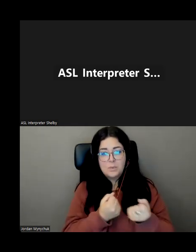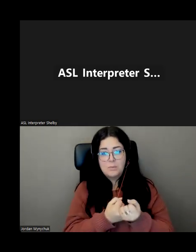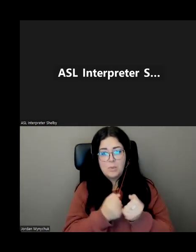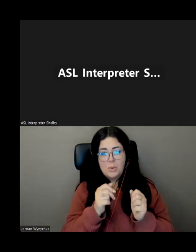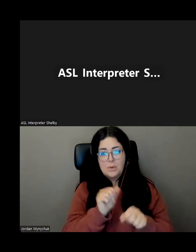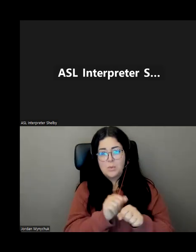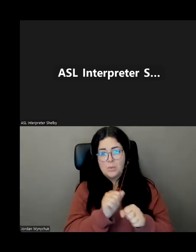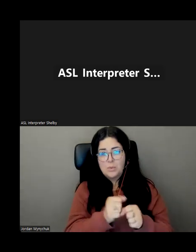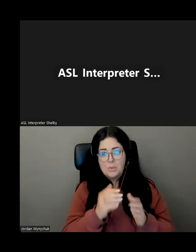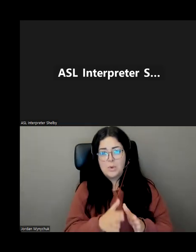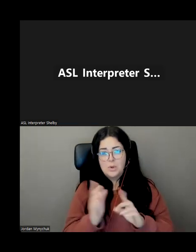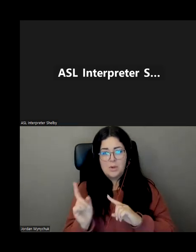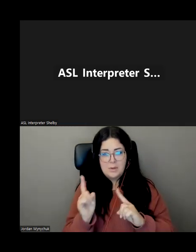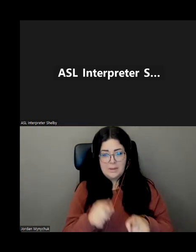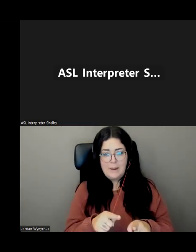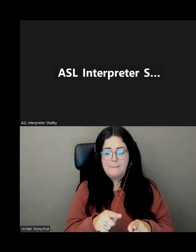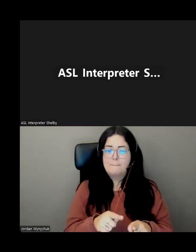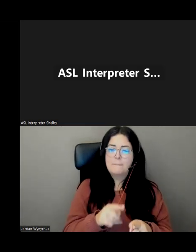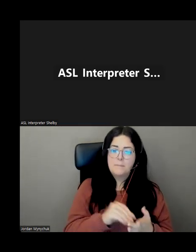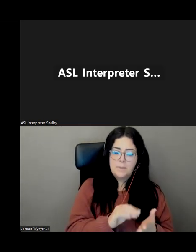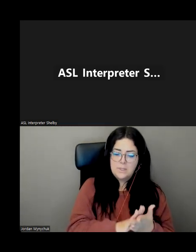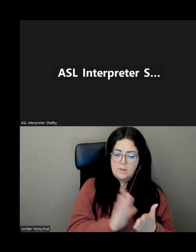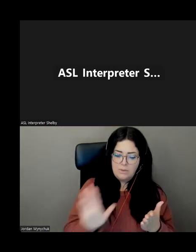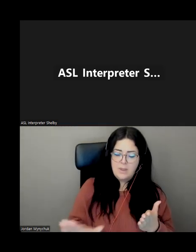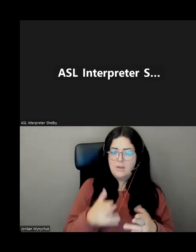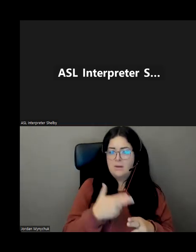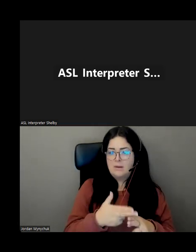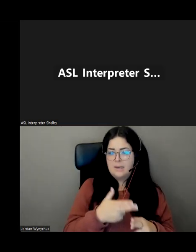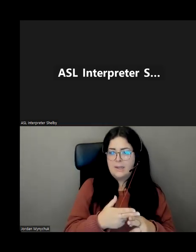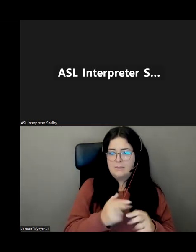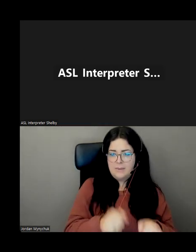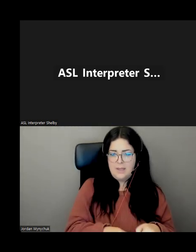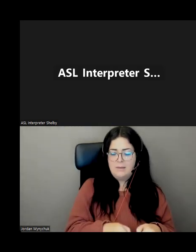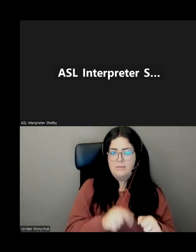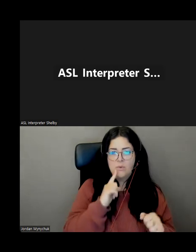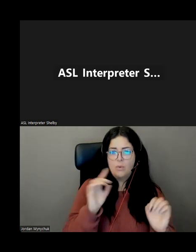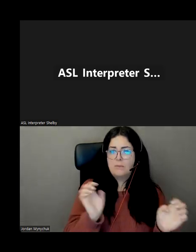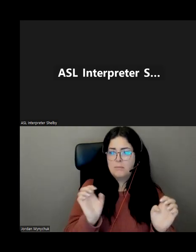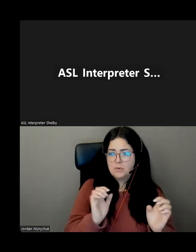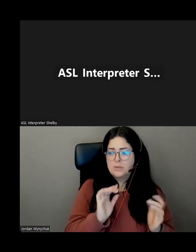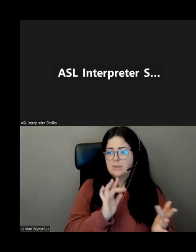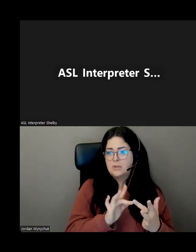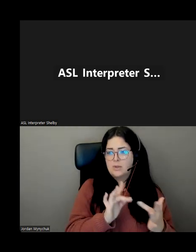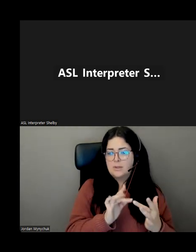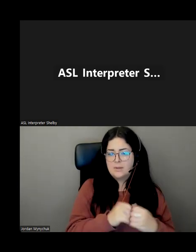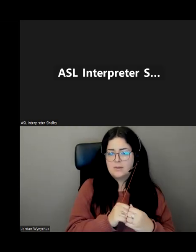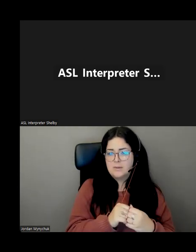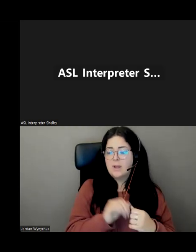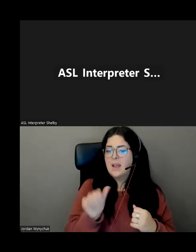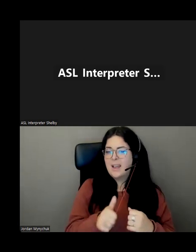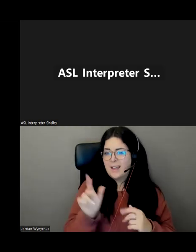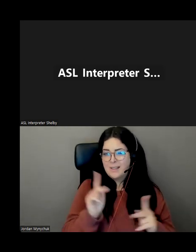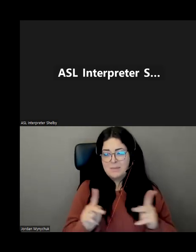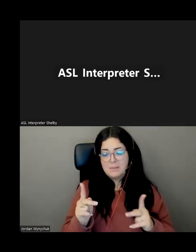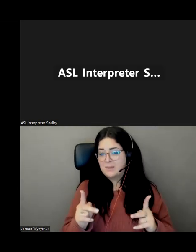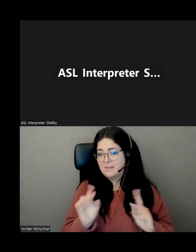actually say yes you know what put me down i know there's been other individuals that um again in a similar situation where